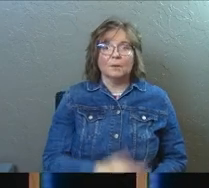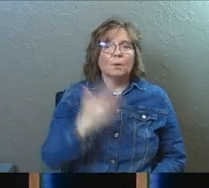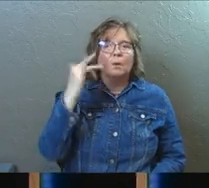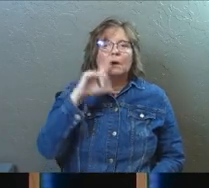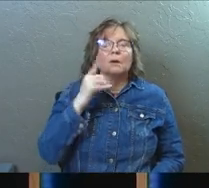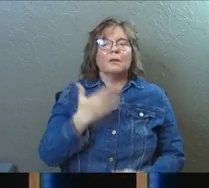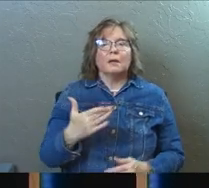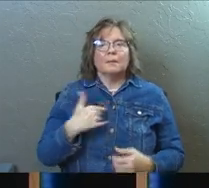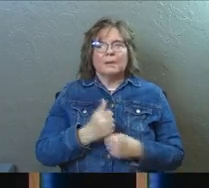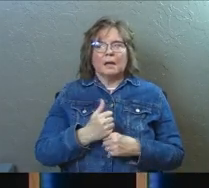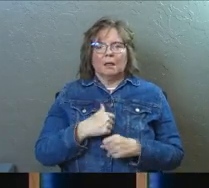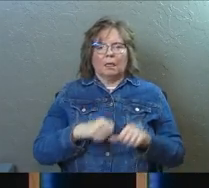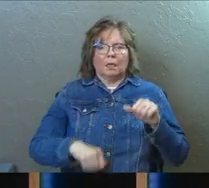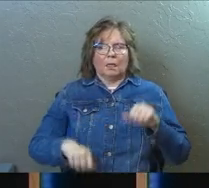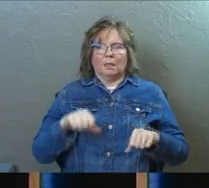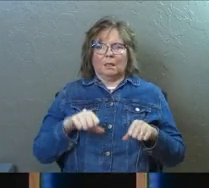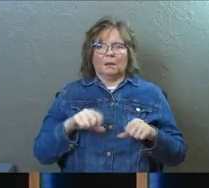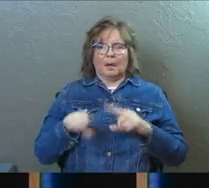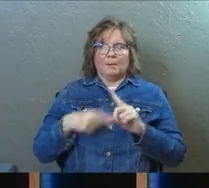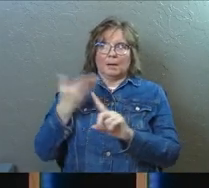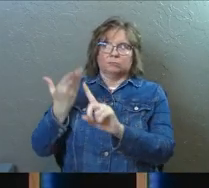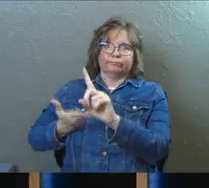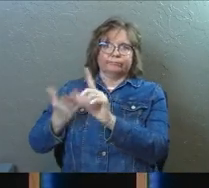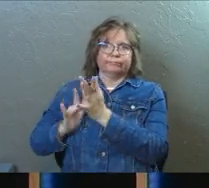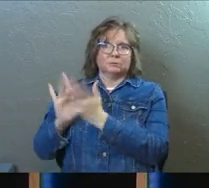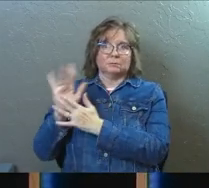Because there are things that make us uncomfortable about Jesus,